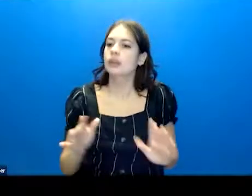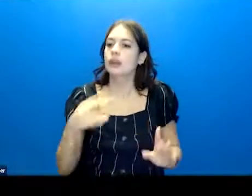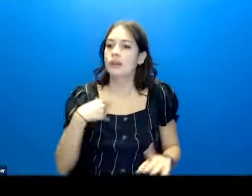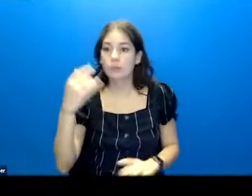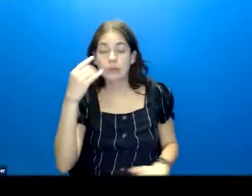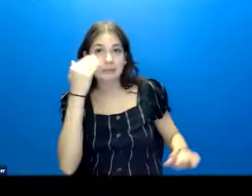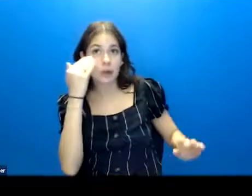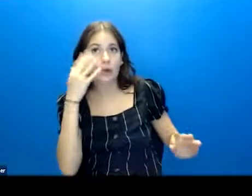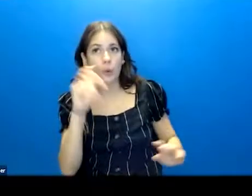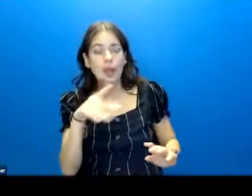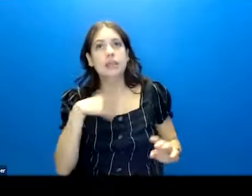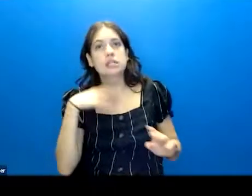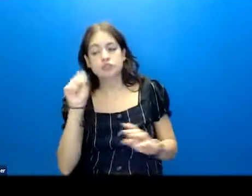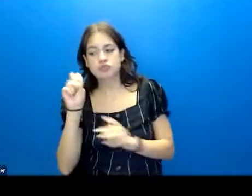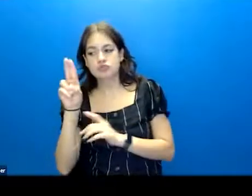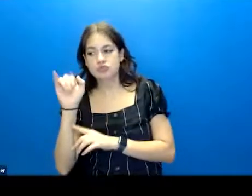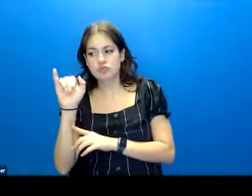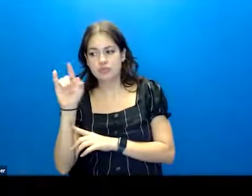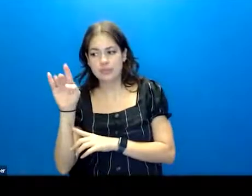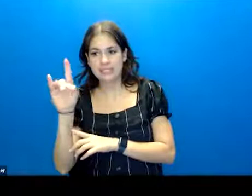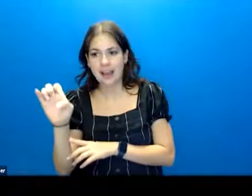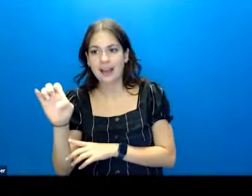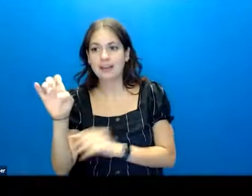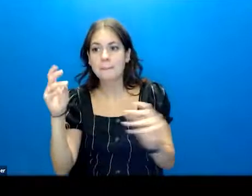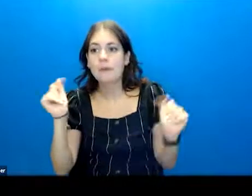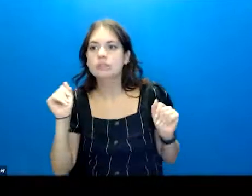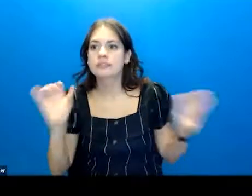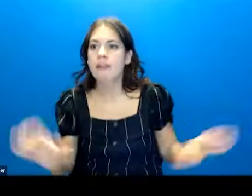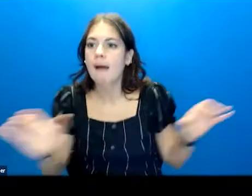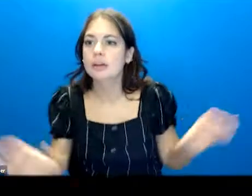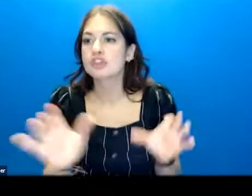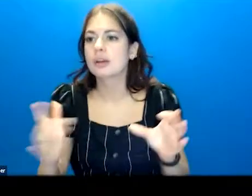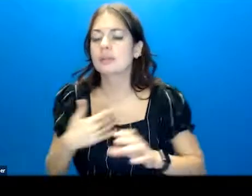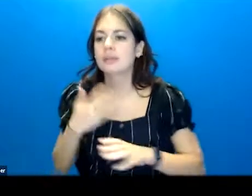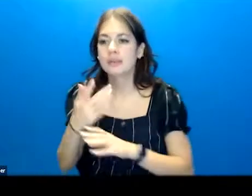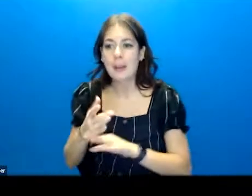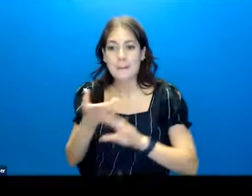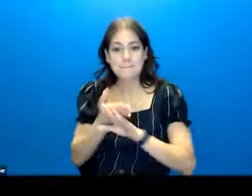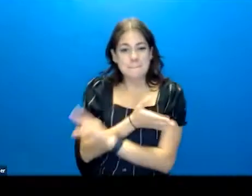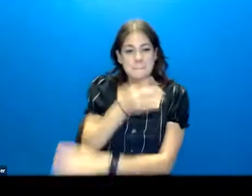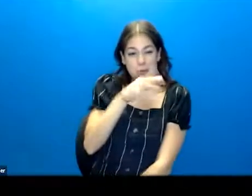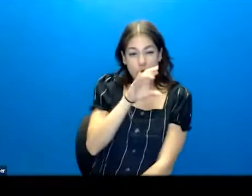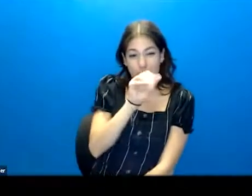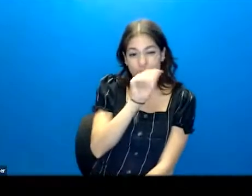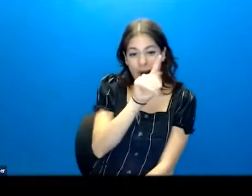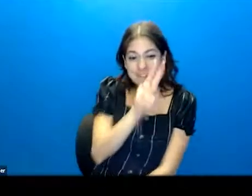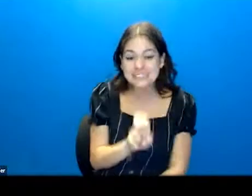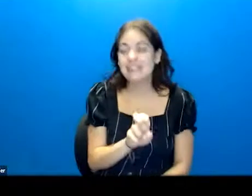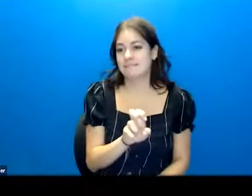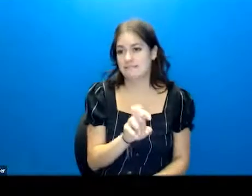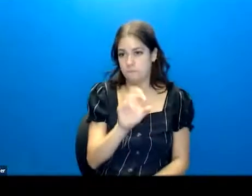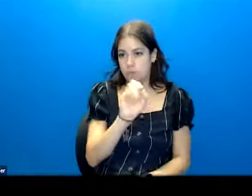suicide is often an impulsive act, the idea of proactive risk management is even